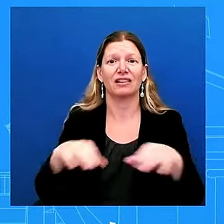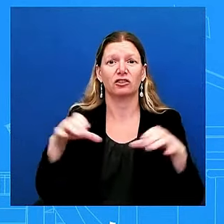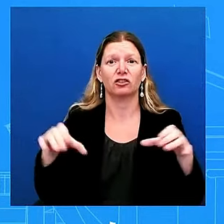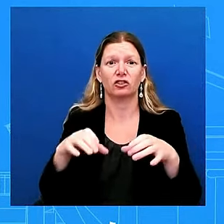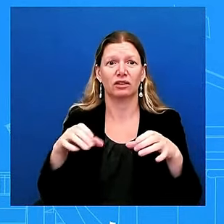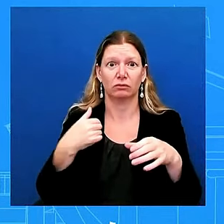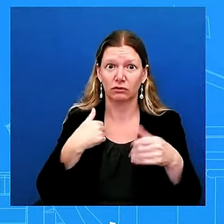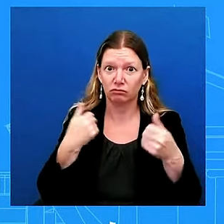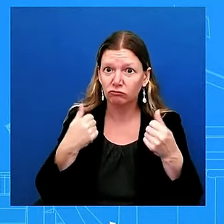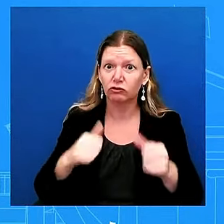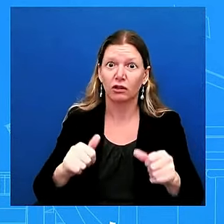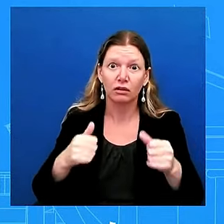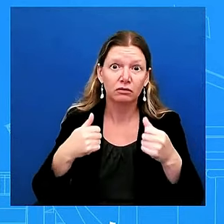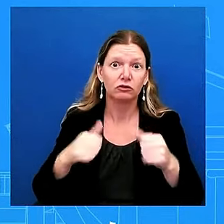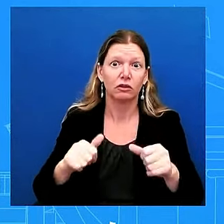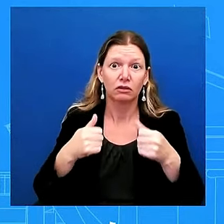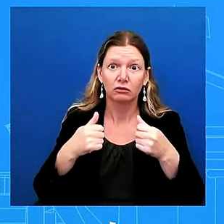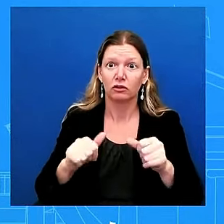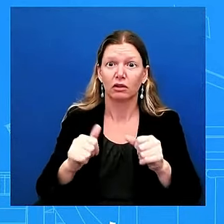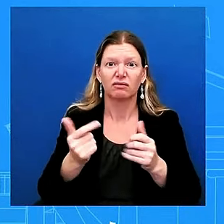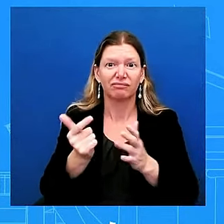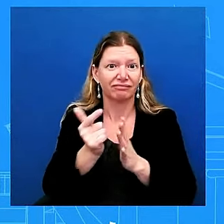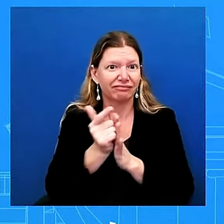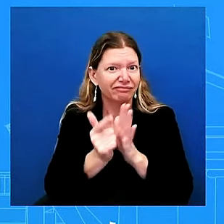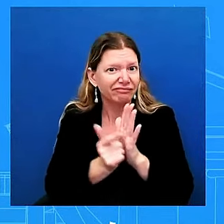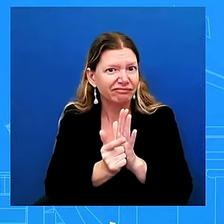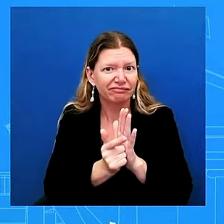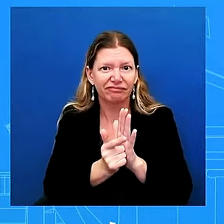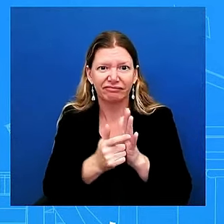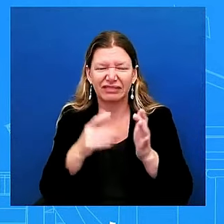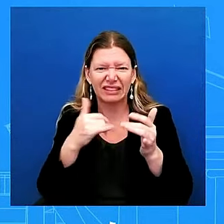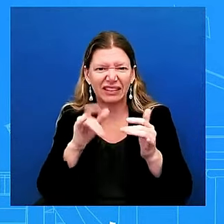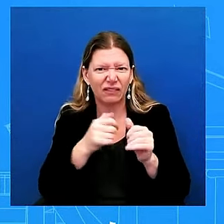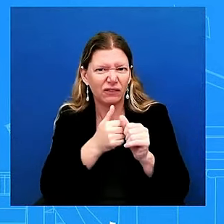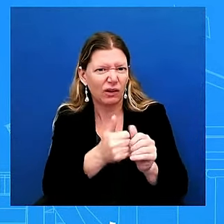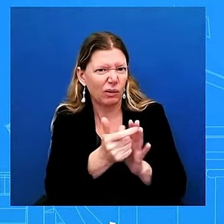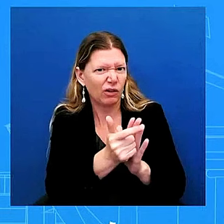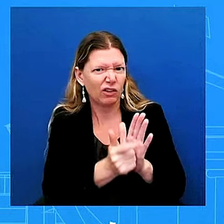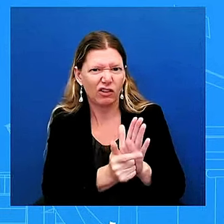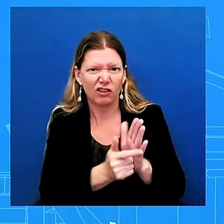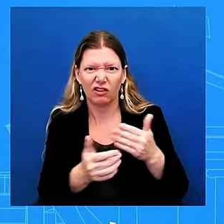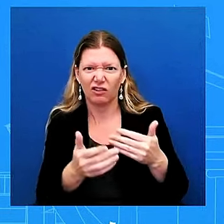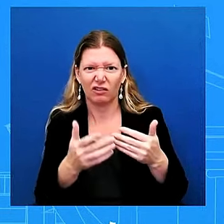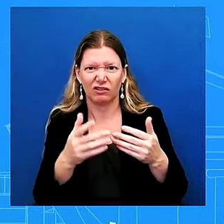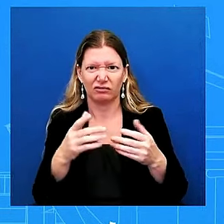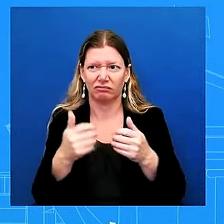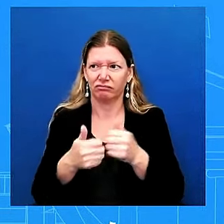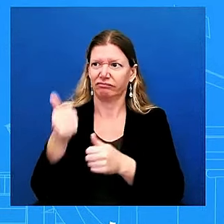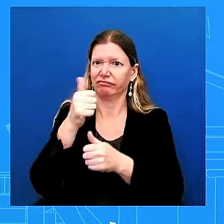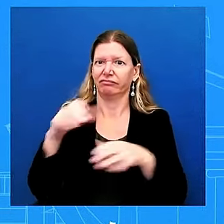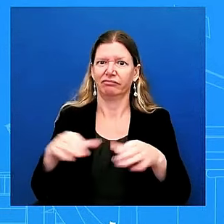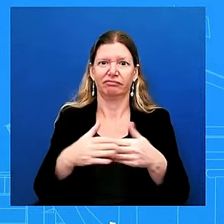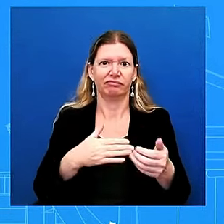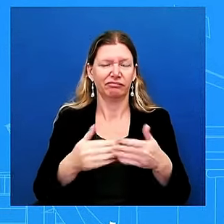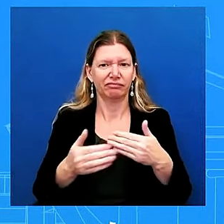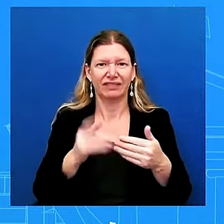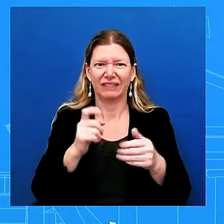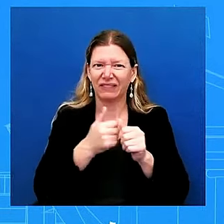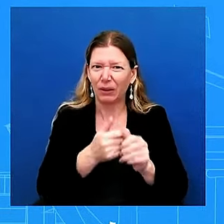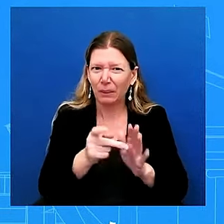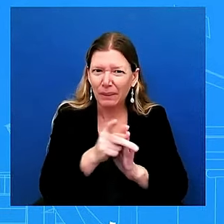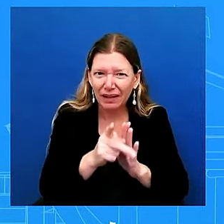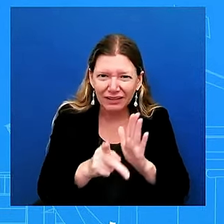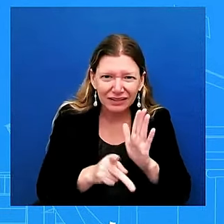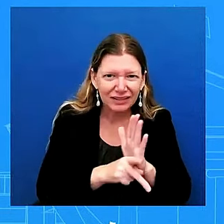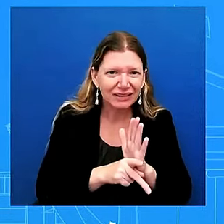fashion right to make this to get it to a uh a a policy and legislation that actually we do it in a